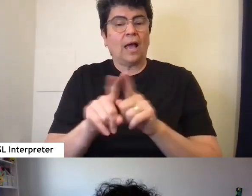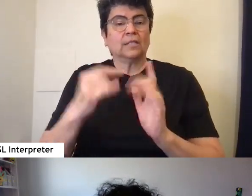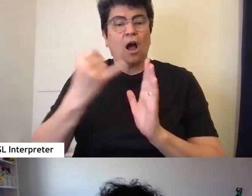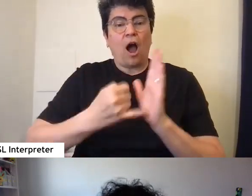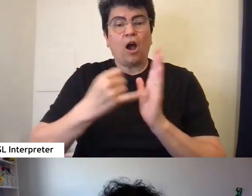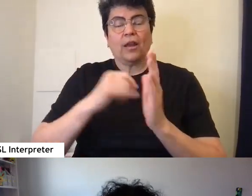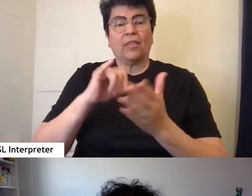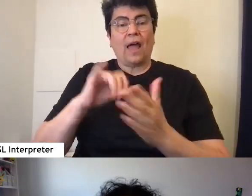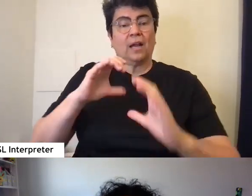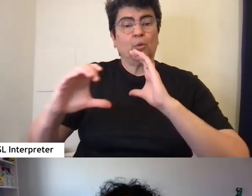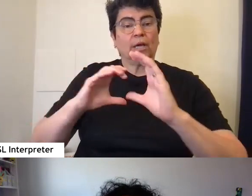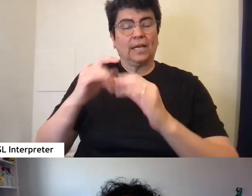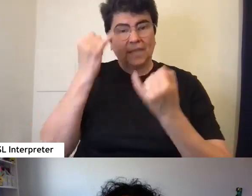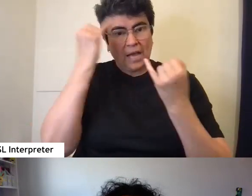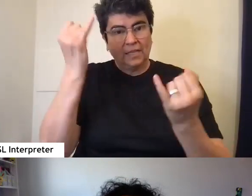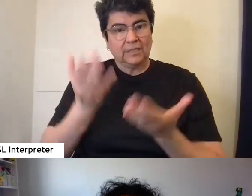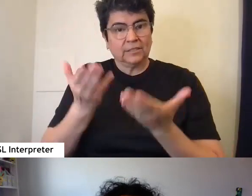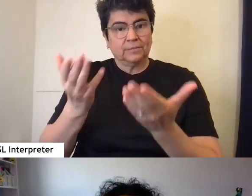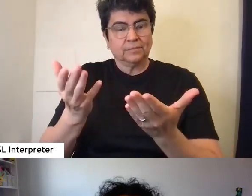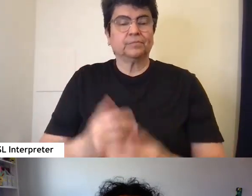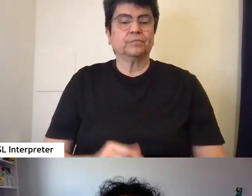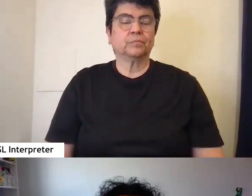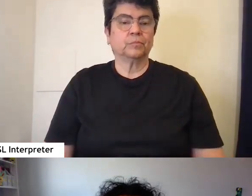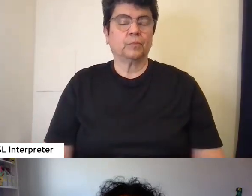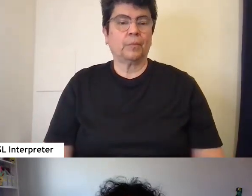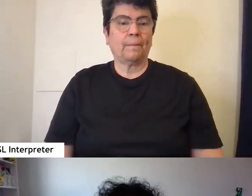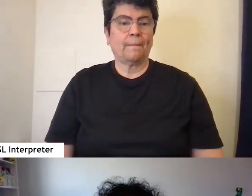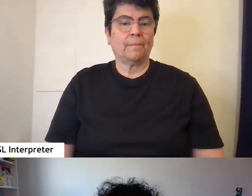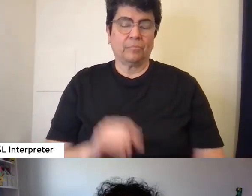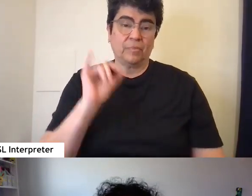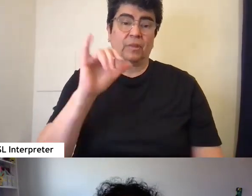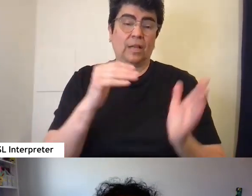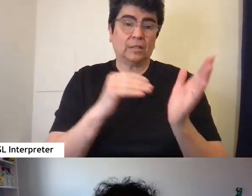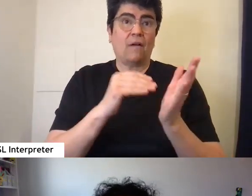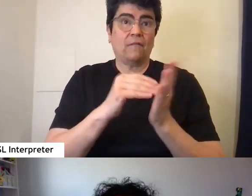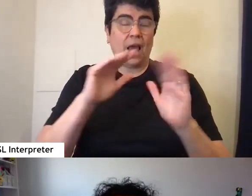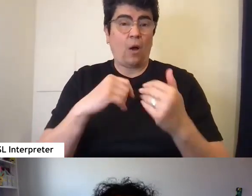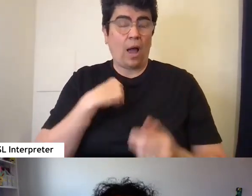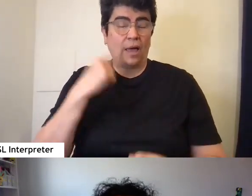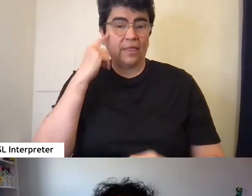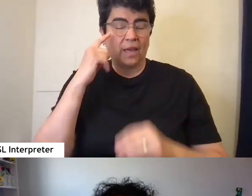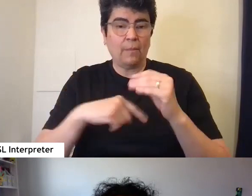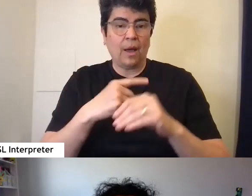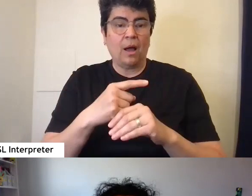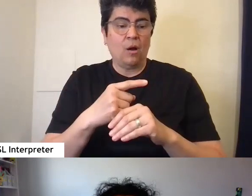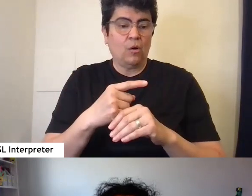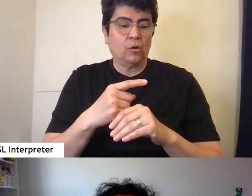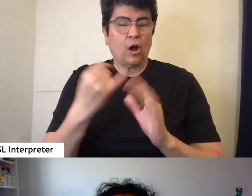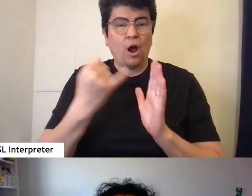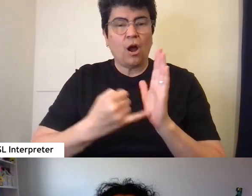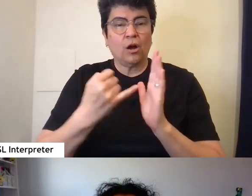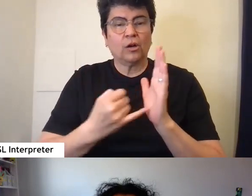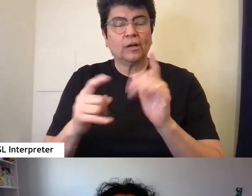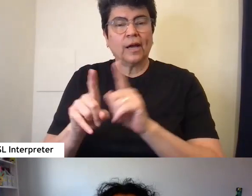communicates an idea. And that's often how I think about art